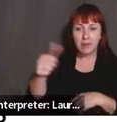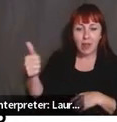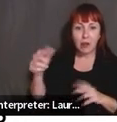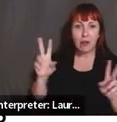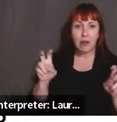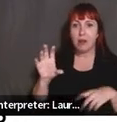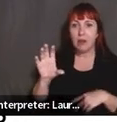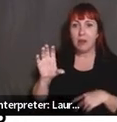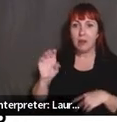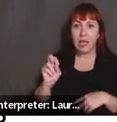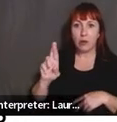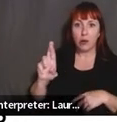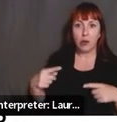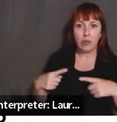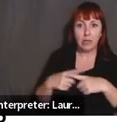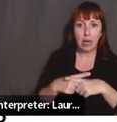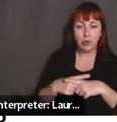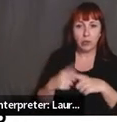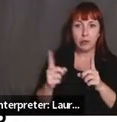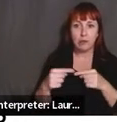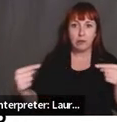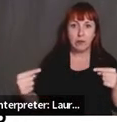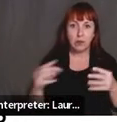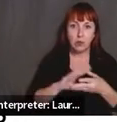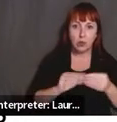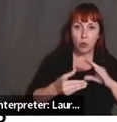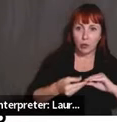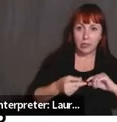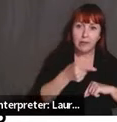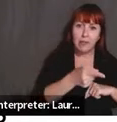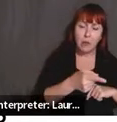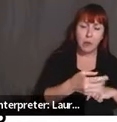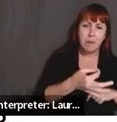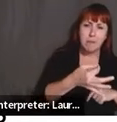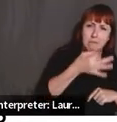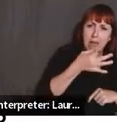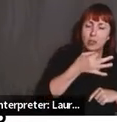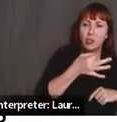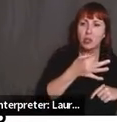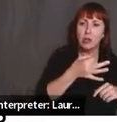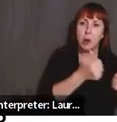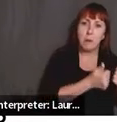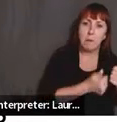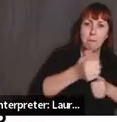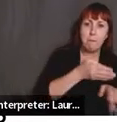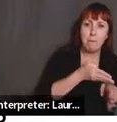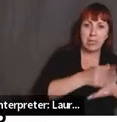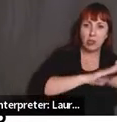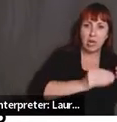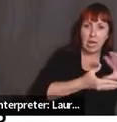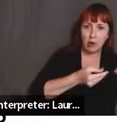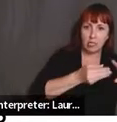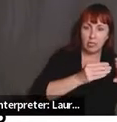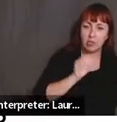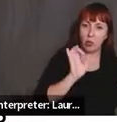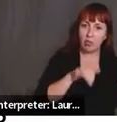we're also presenting our students with. There are going to be master narratives that are out there that are at play. And so making sure that we're also countering